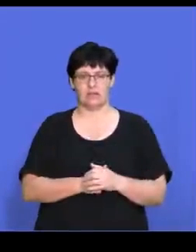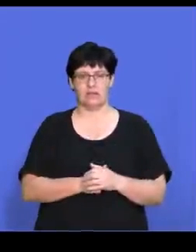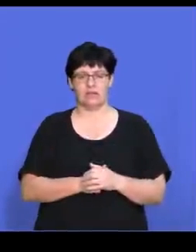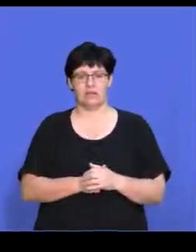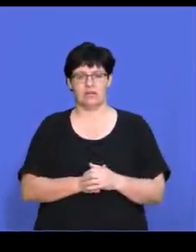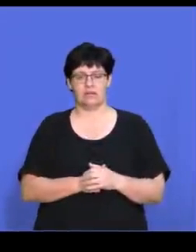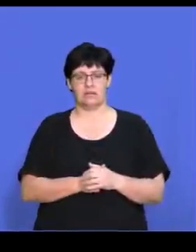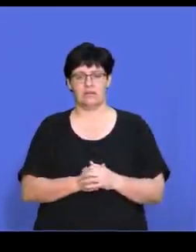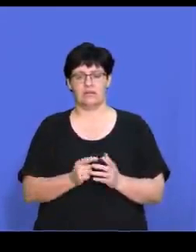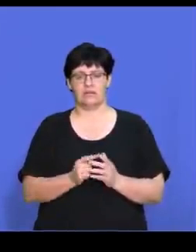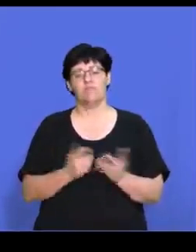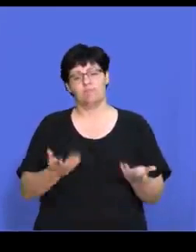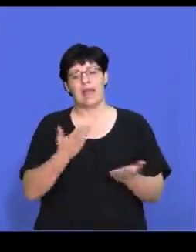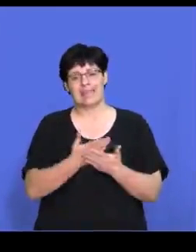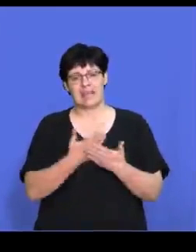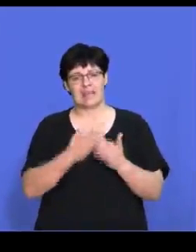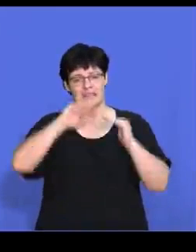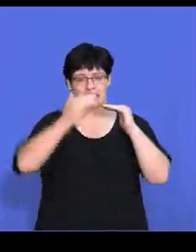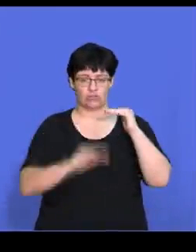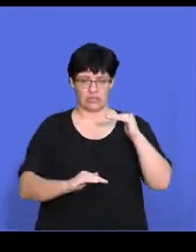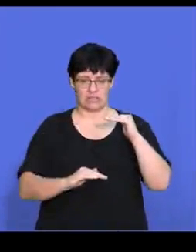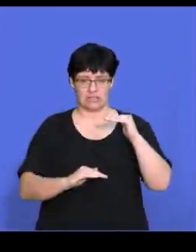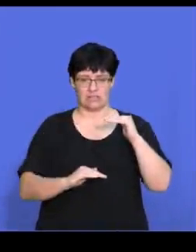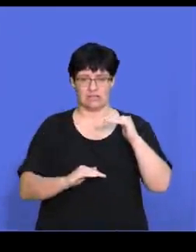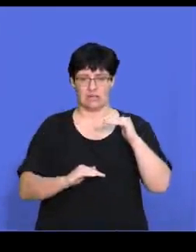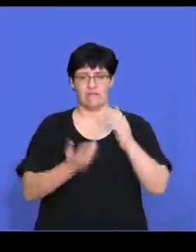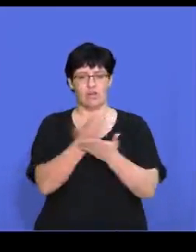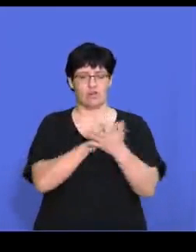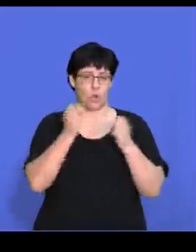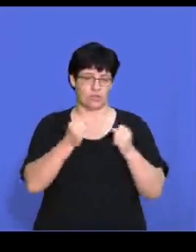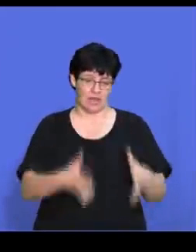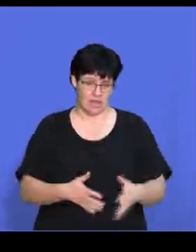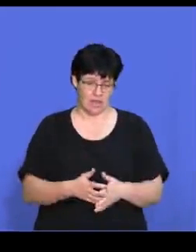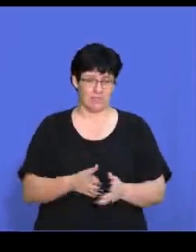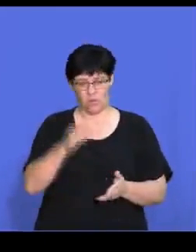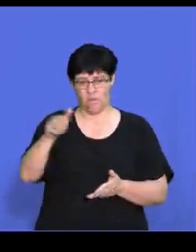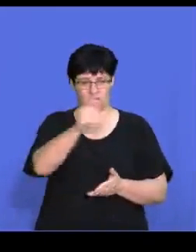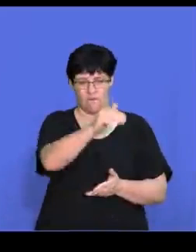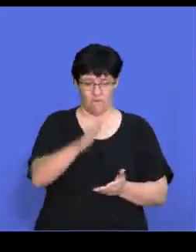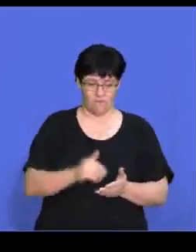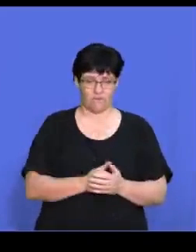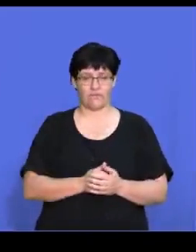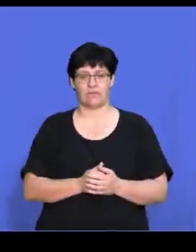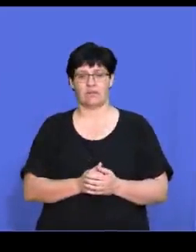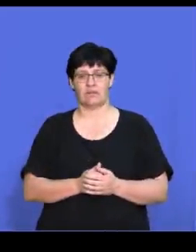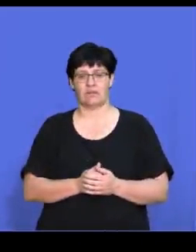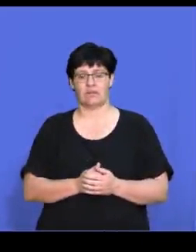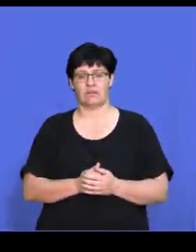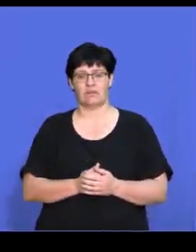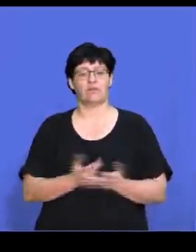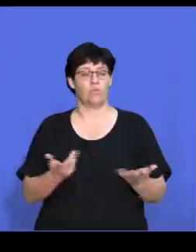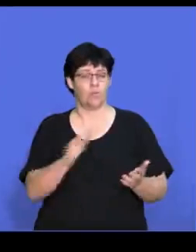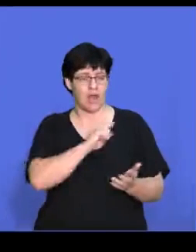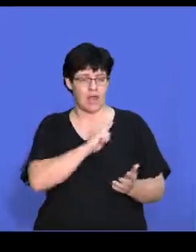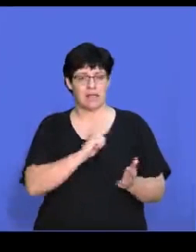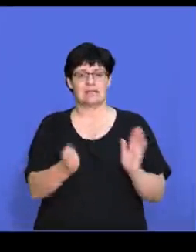Decreasing it. You could potentially decrease the number of shareholders and by by selling